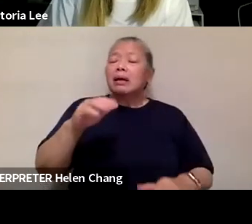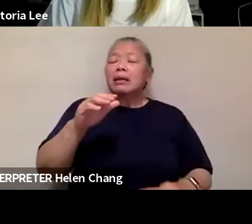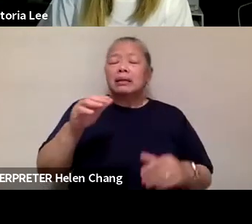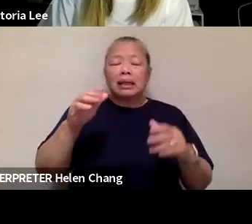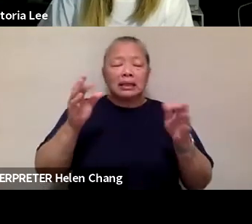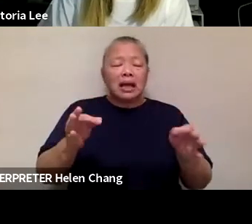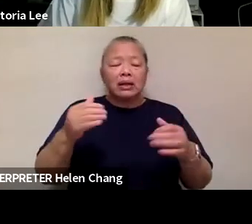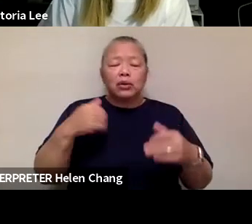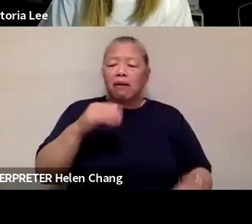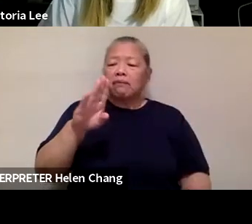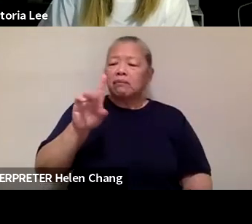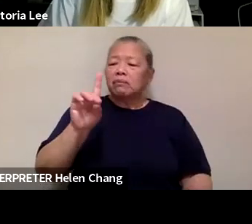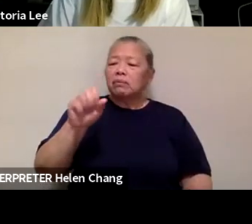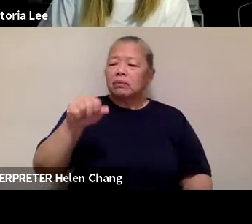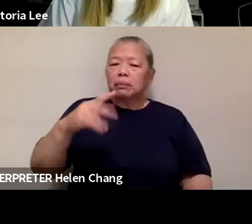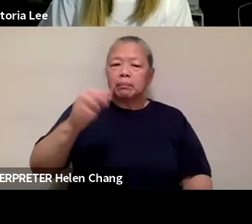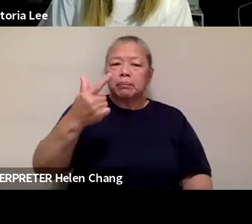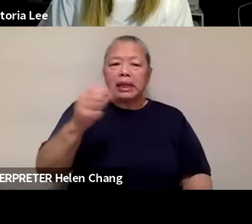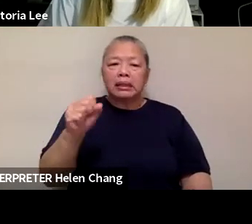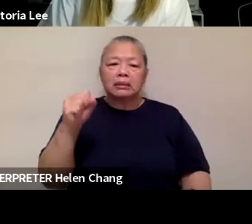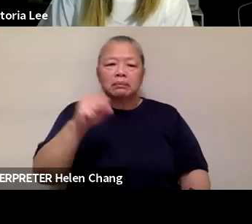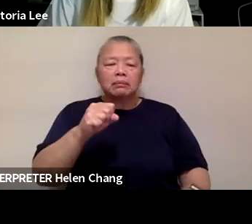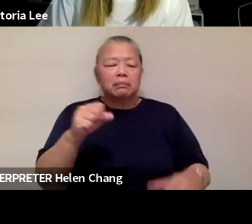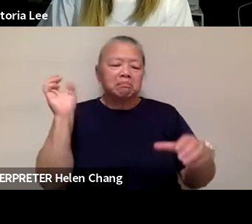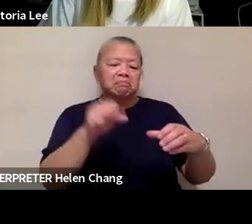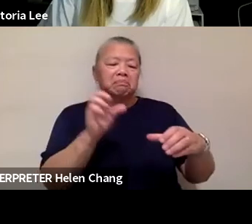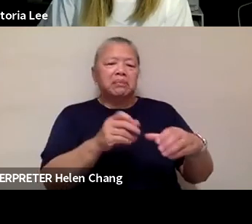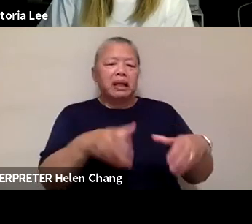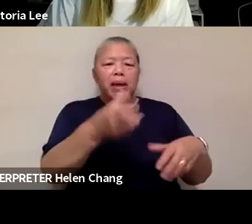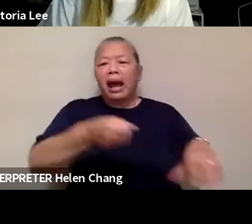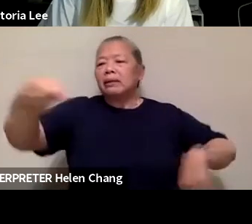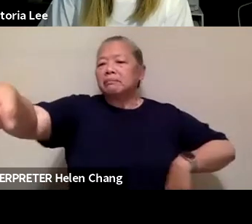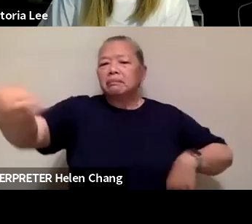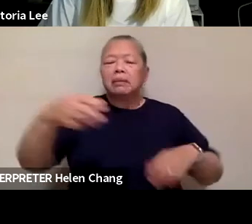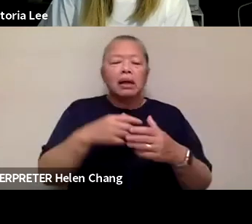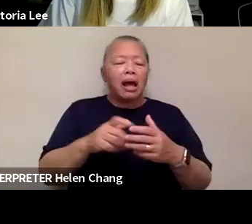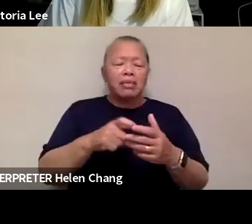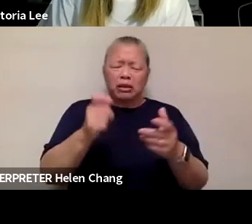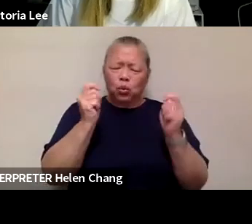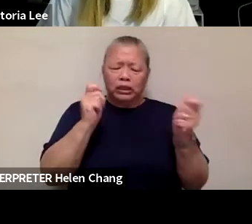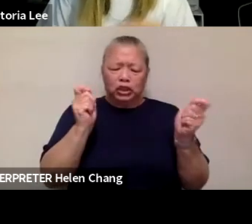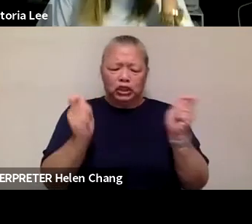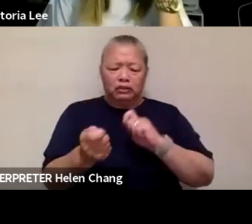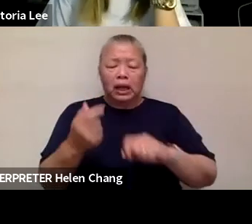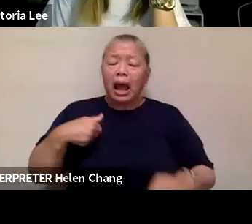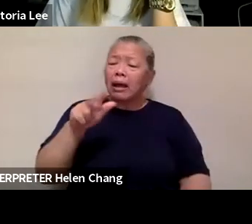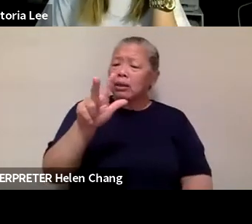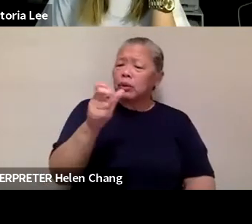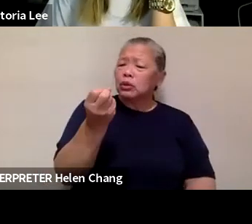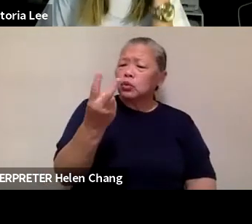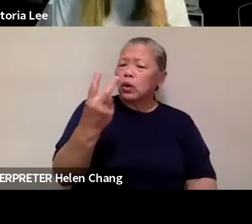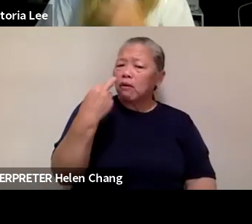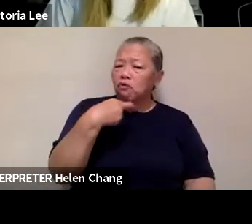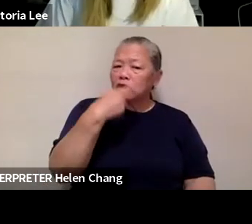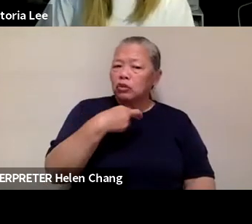They, they start doing delivery, all the, the, and we can see how quickly they shifted. I went from 312 restaurants